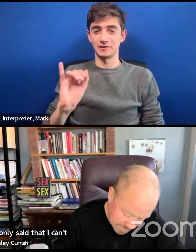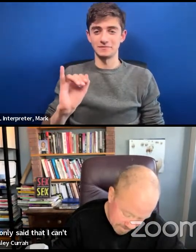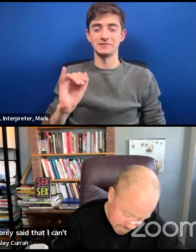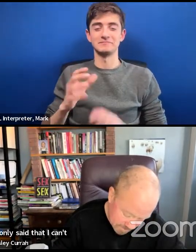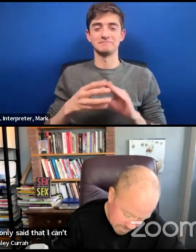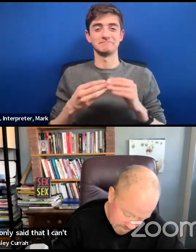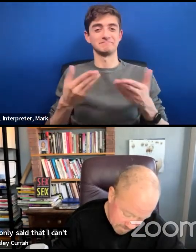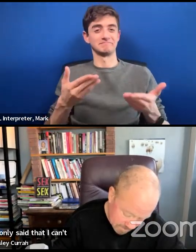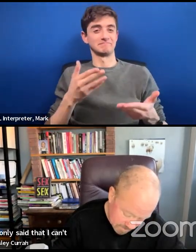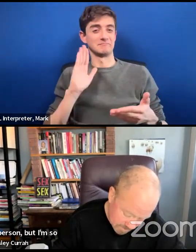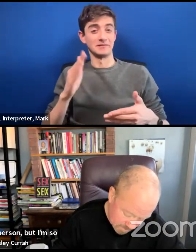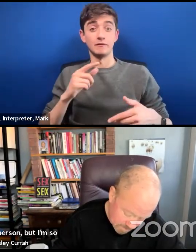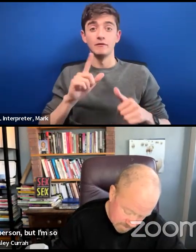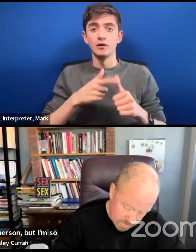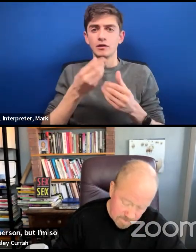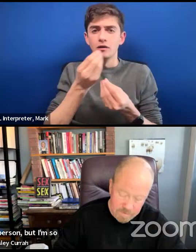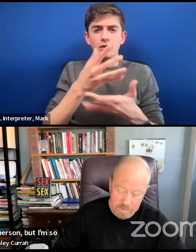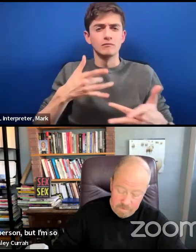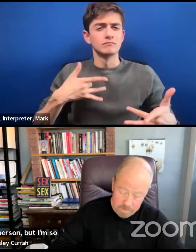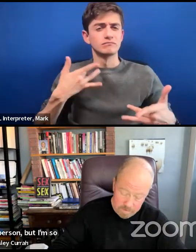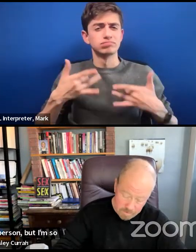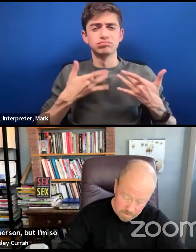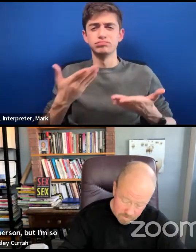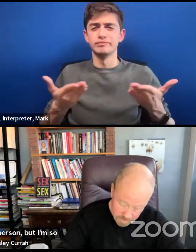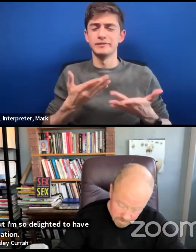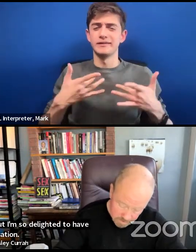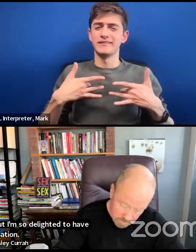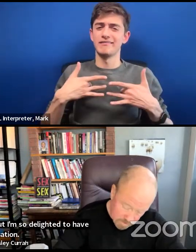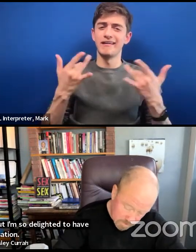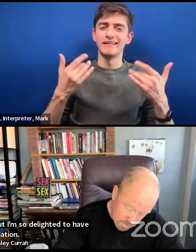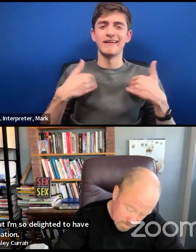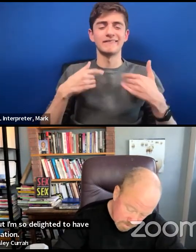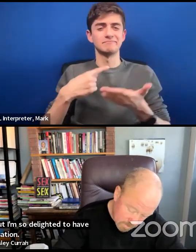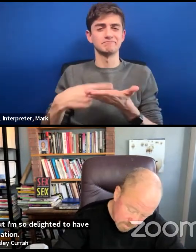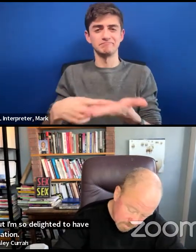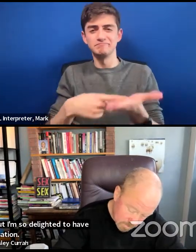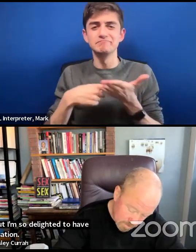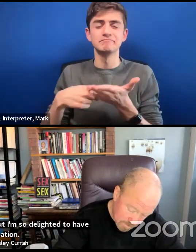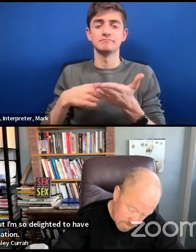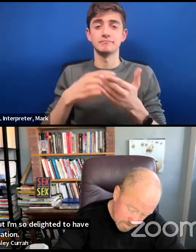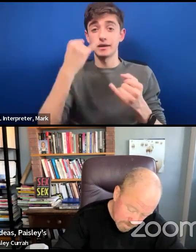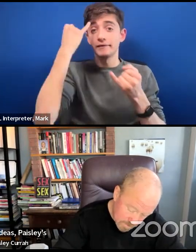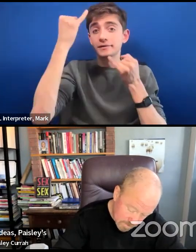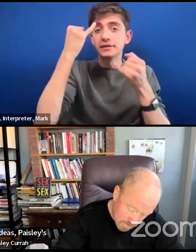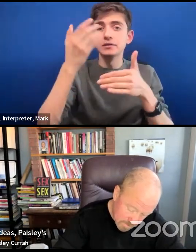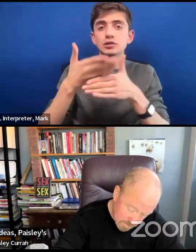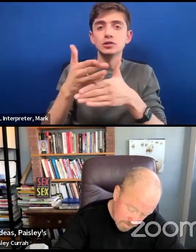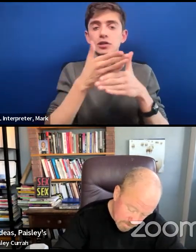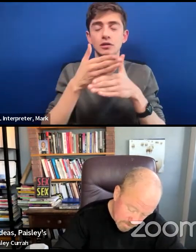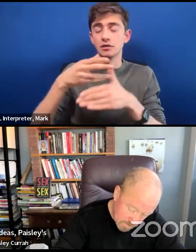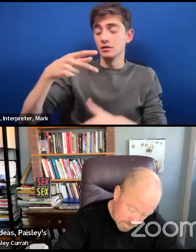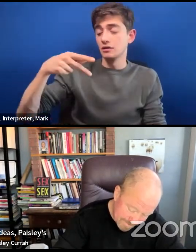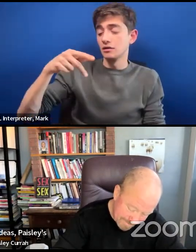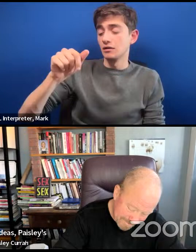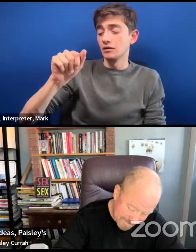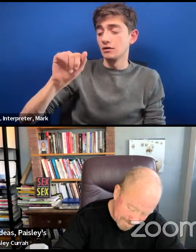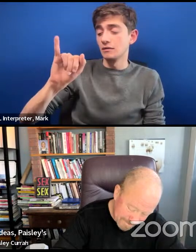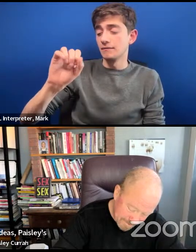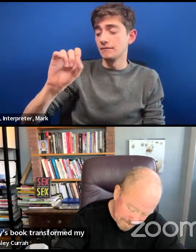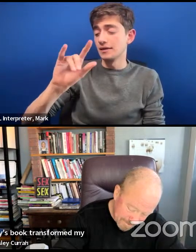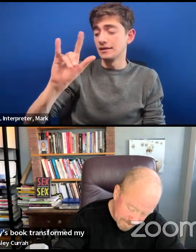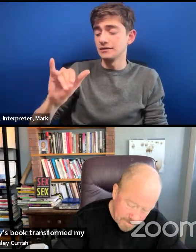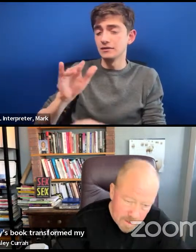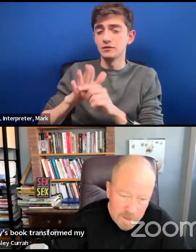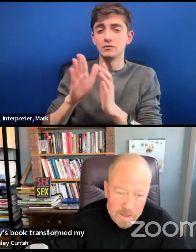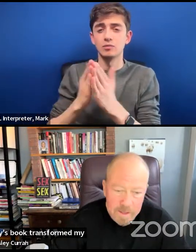but I'm so delighted to have this conversation and to share these ideas. Paisley's book transformed my life in the last